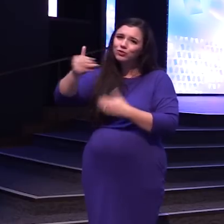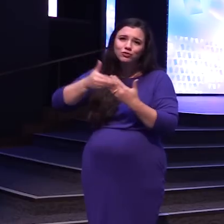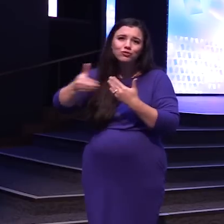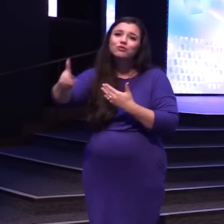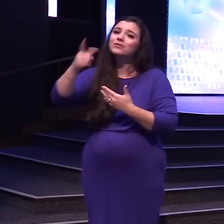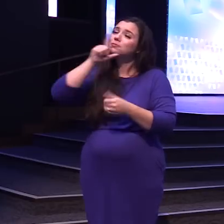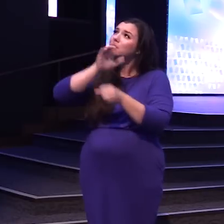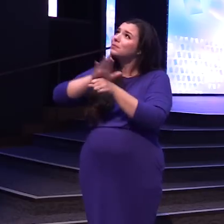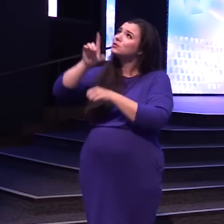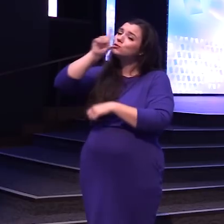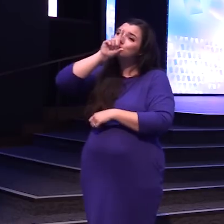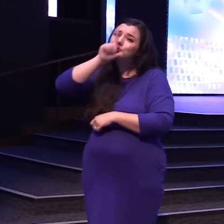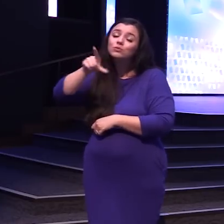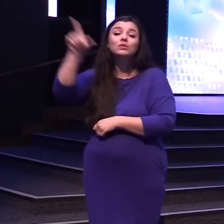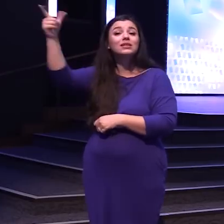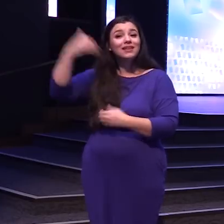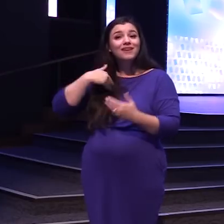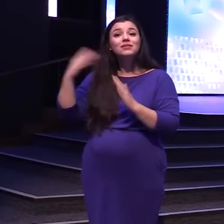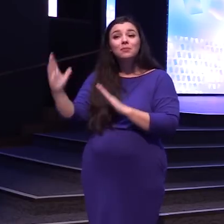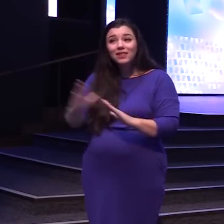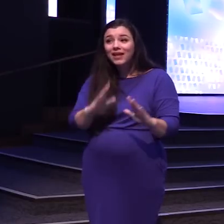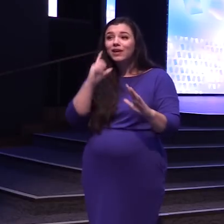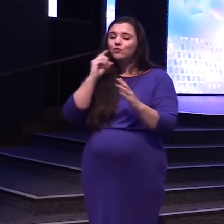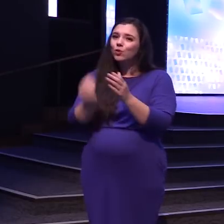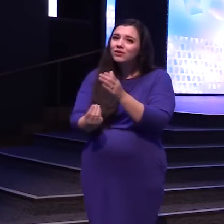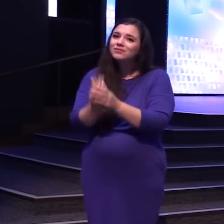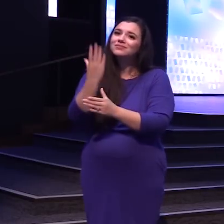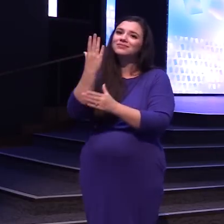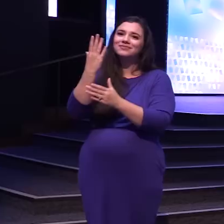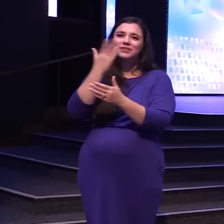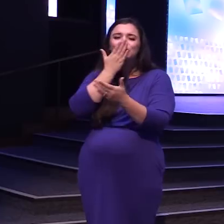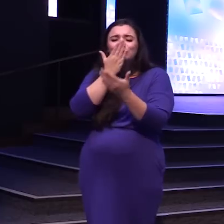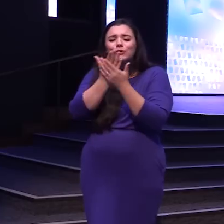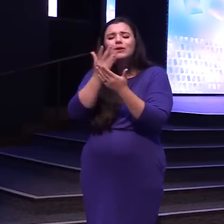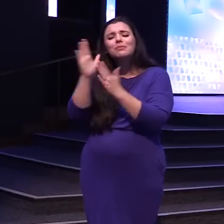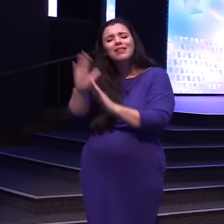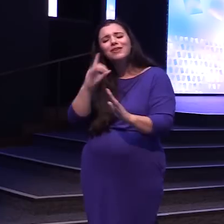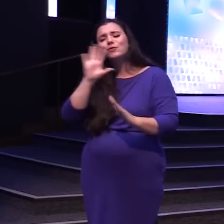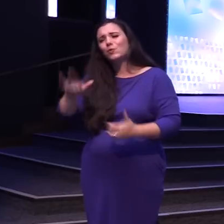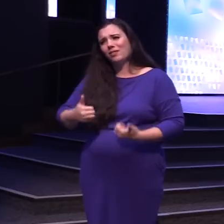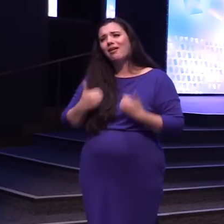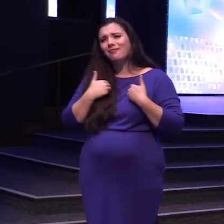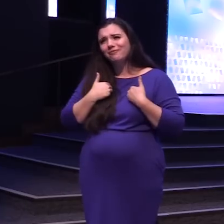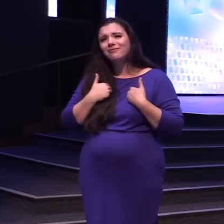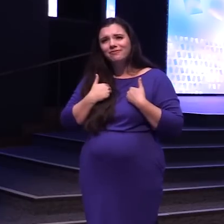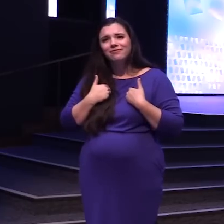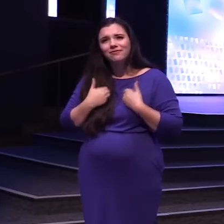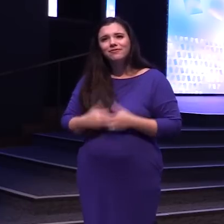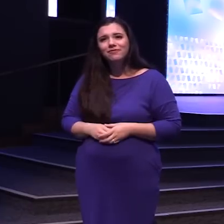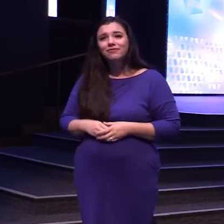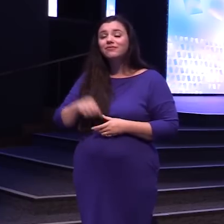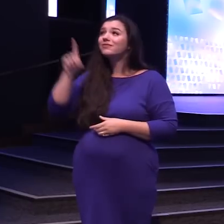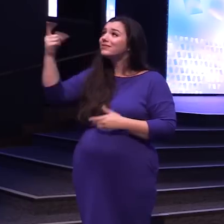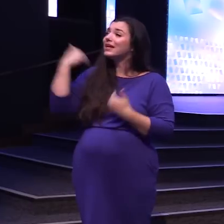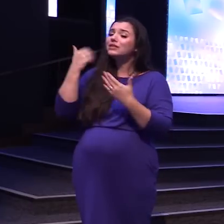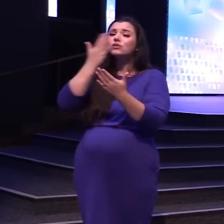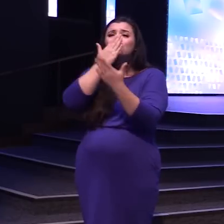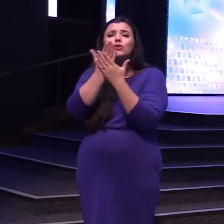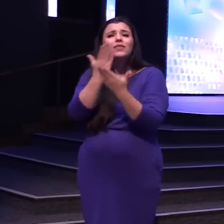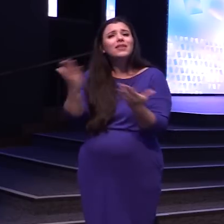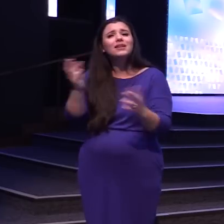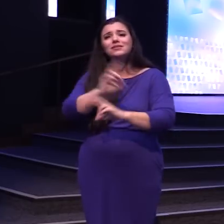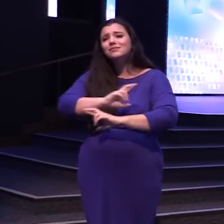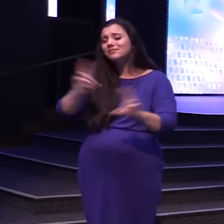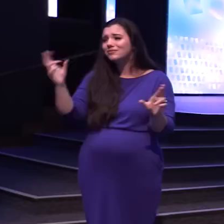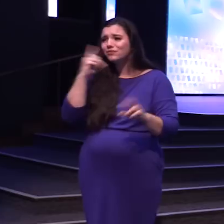And he has a plan To prosper you He has a good plan For your life He has good things In